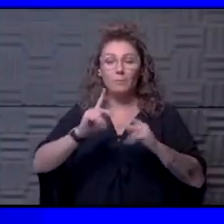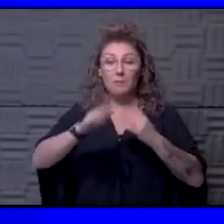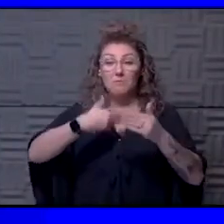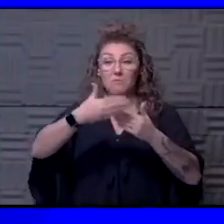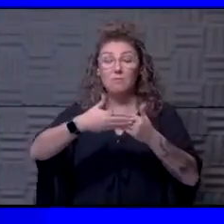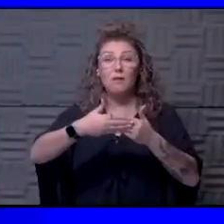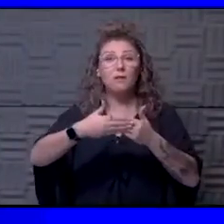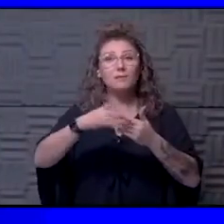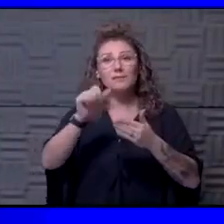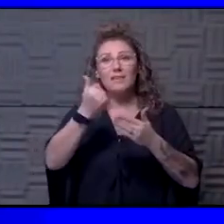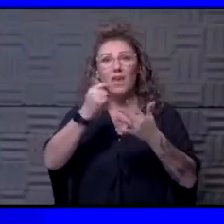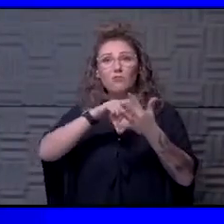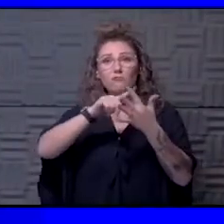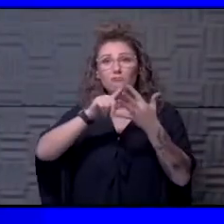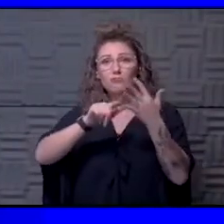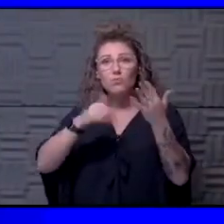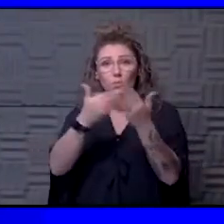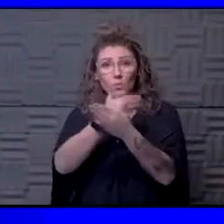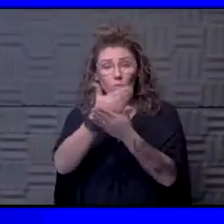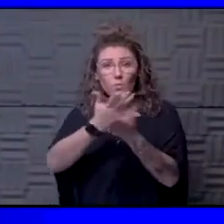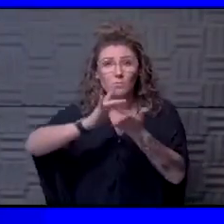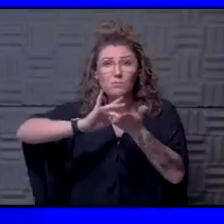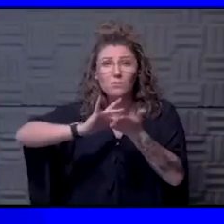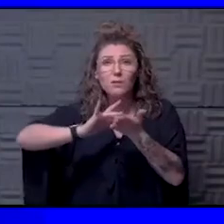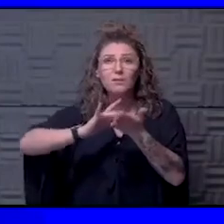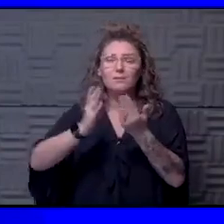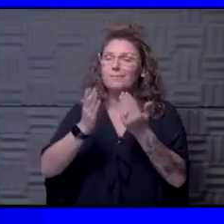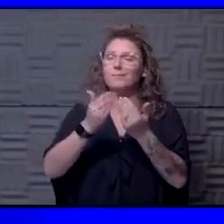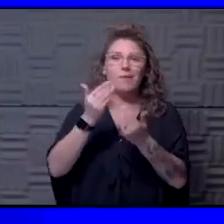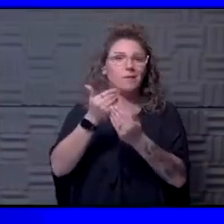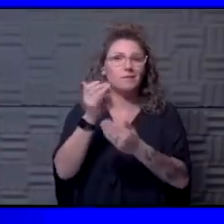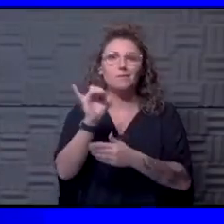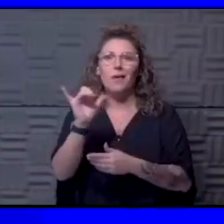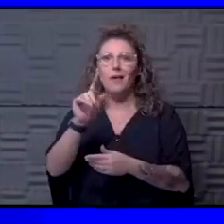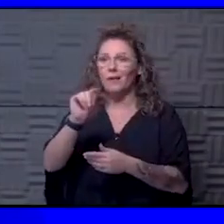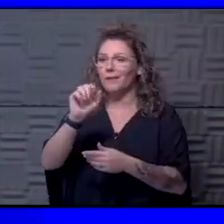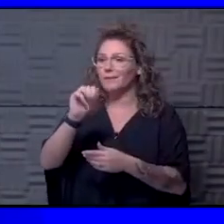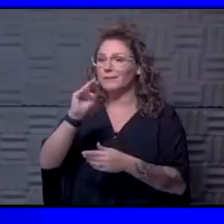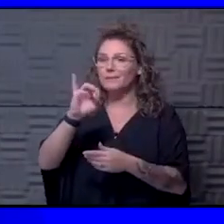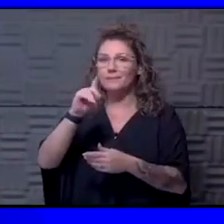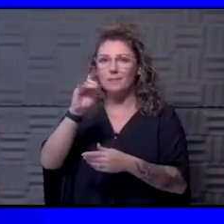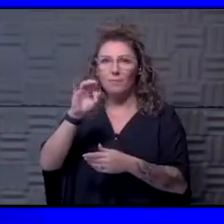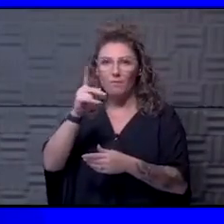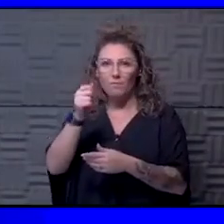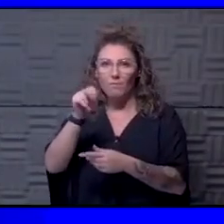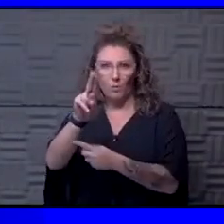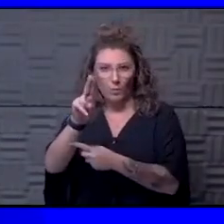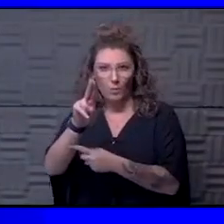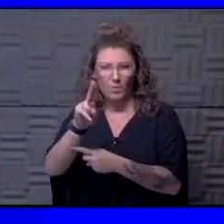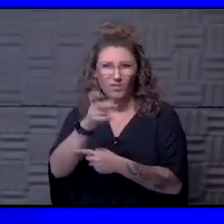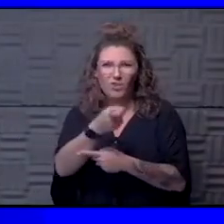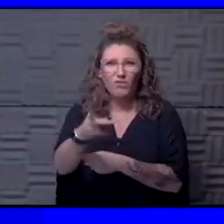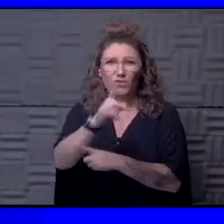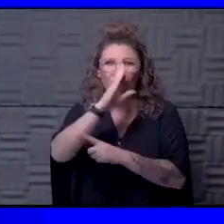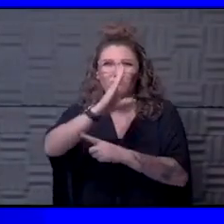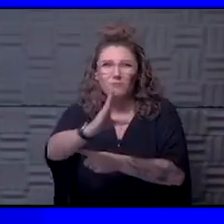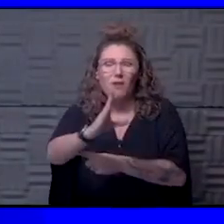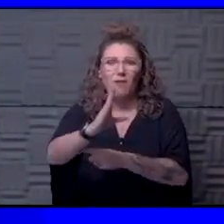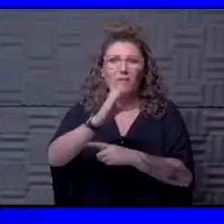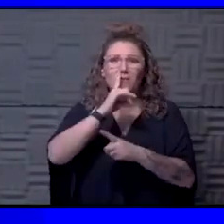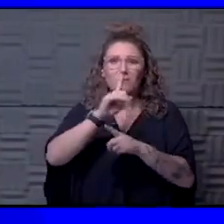some of these other new drugs, we would like something that's as easy to give as Tamiflu. There are very few direct acting